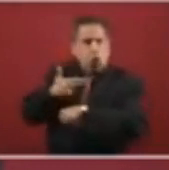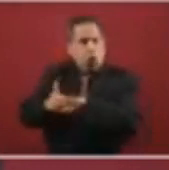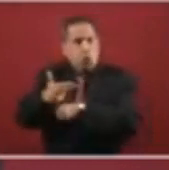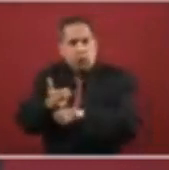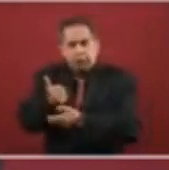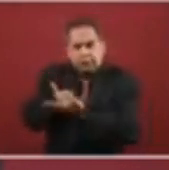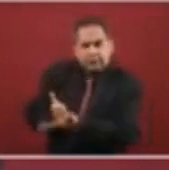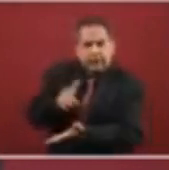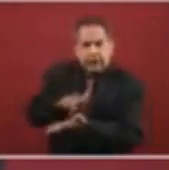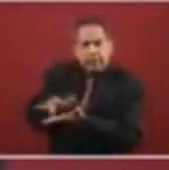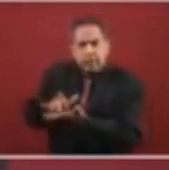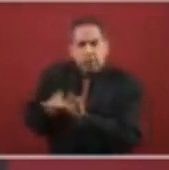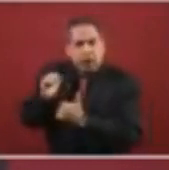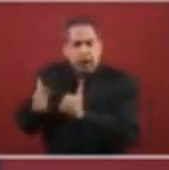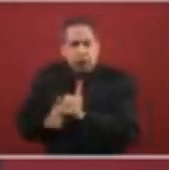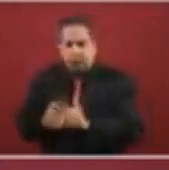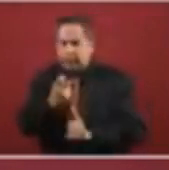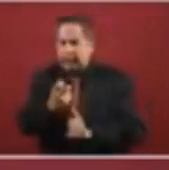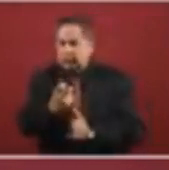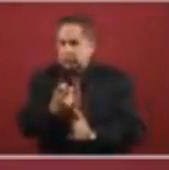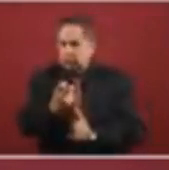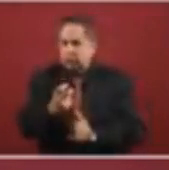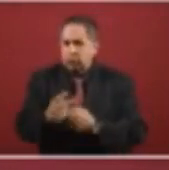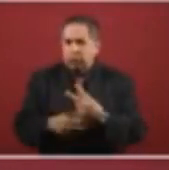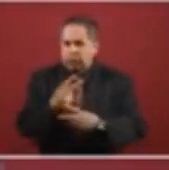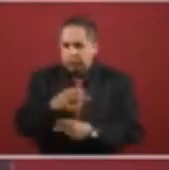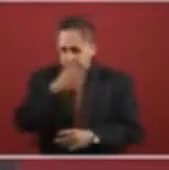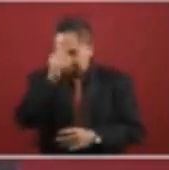alternatives for them in their countries.